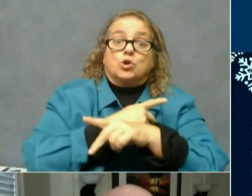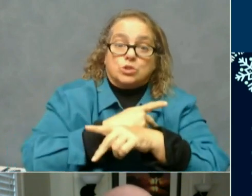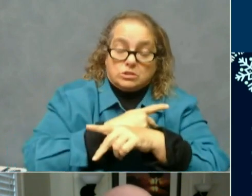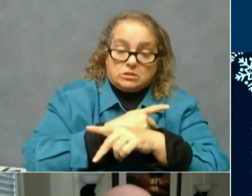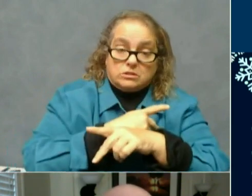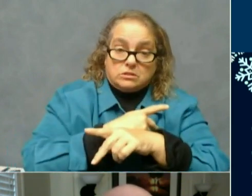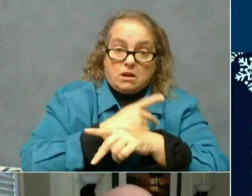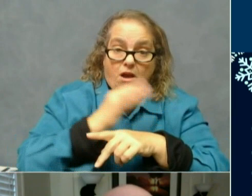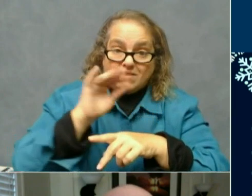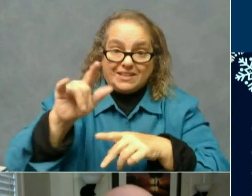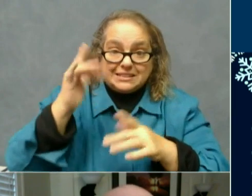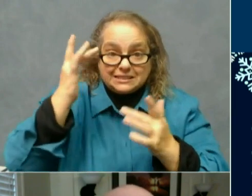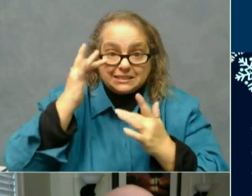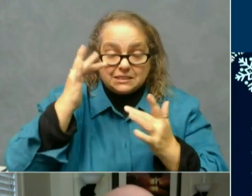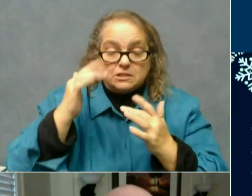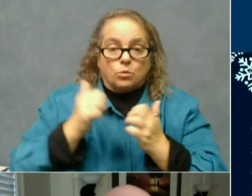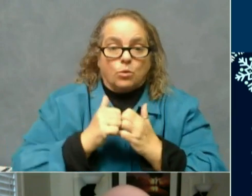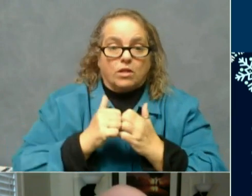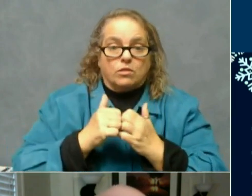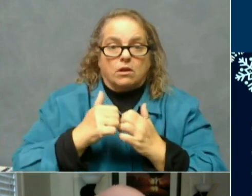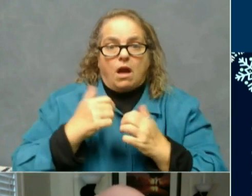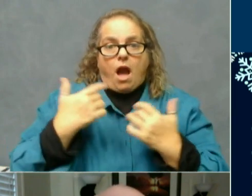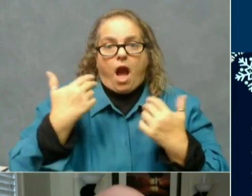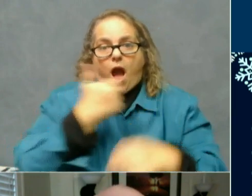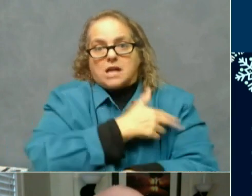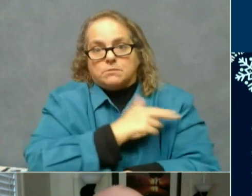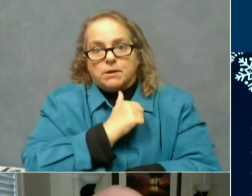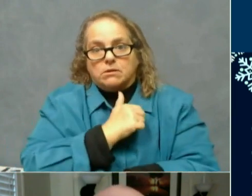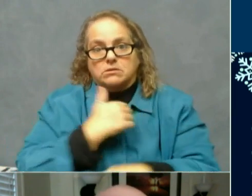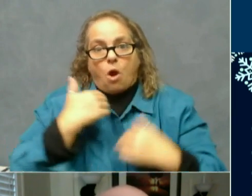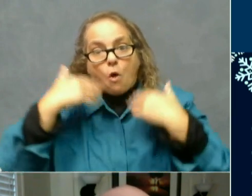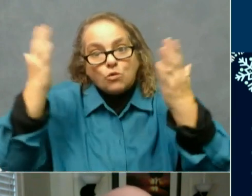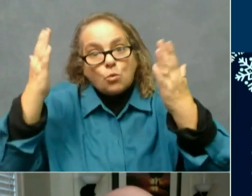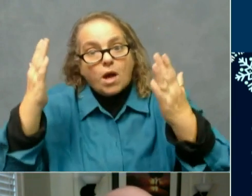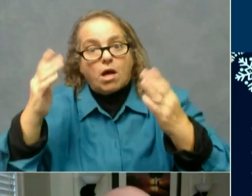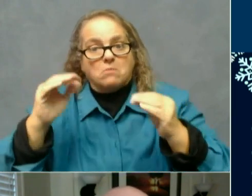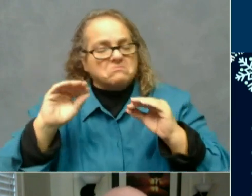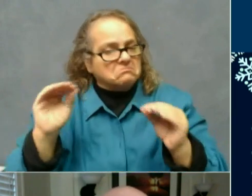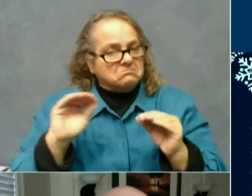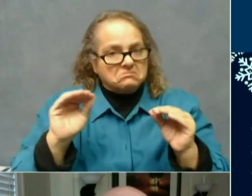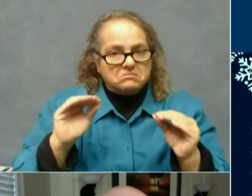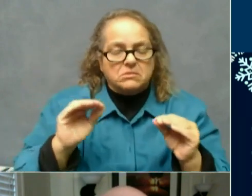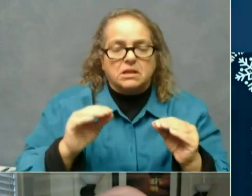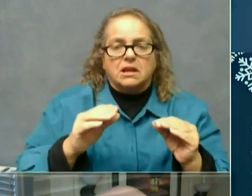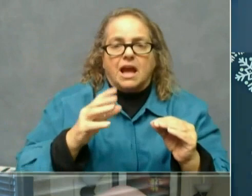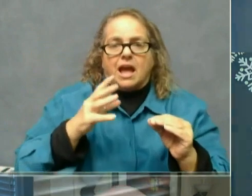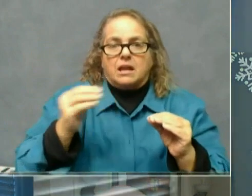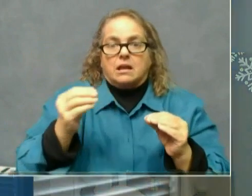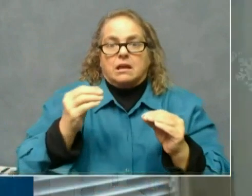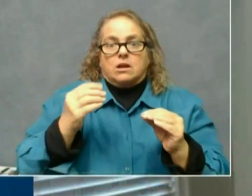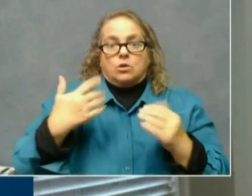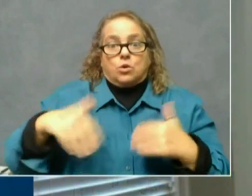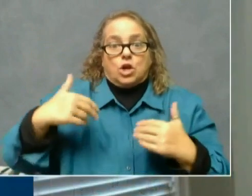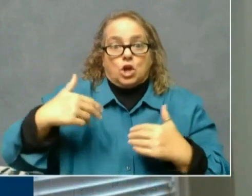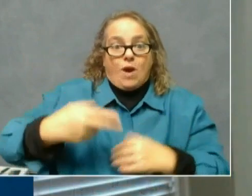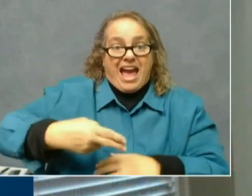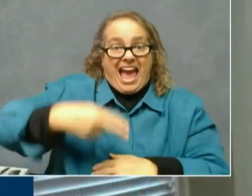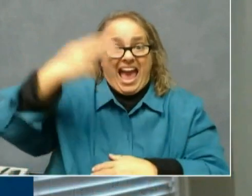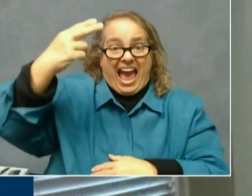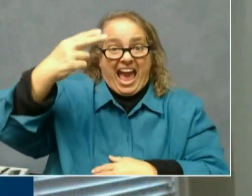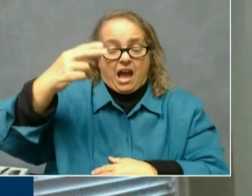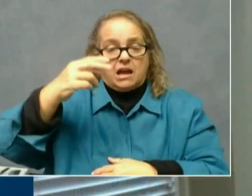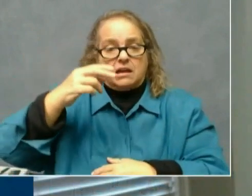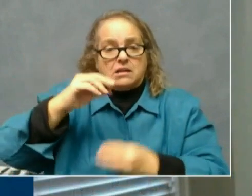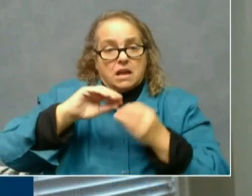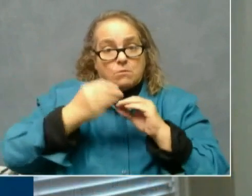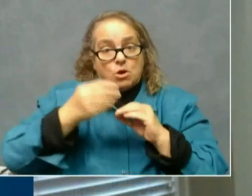as overrun hospitals and being at the high end of deaths. Those are things we have not had in Kentucky despite